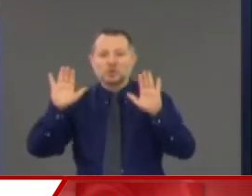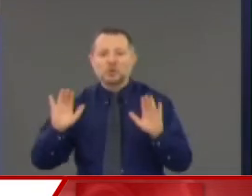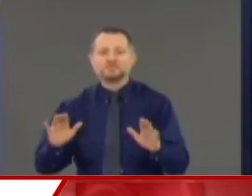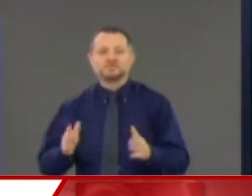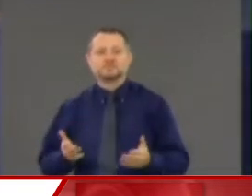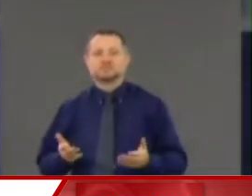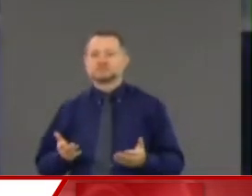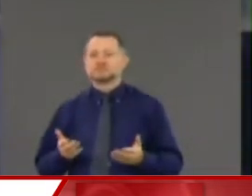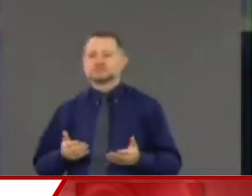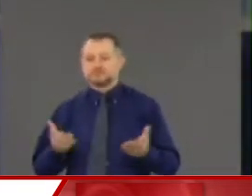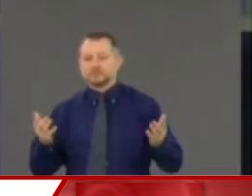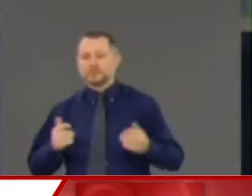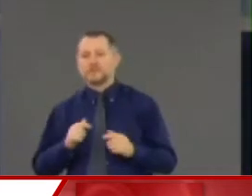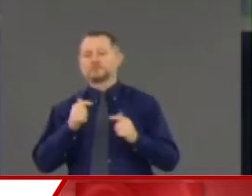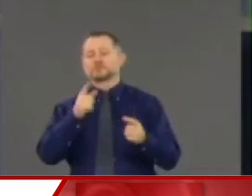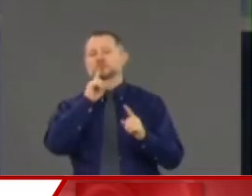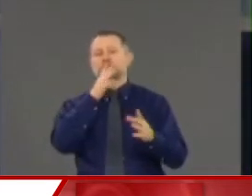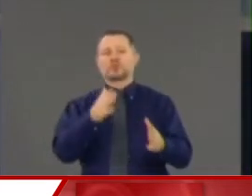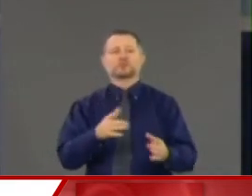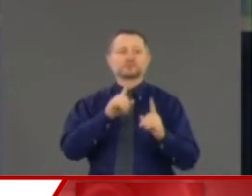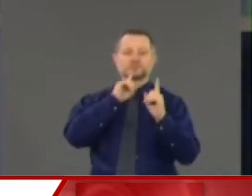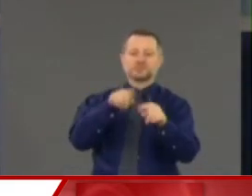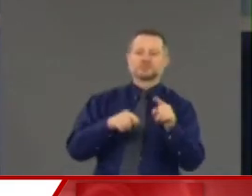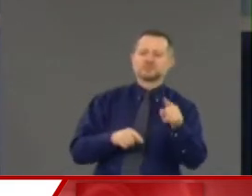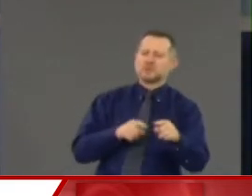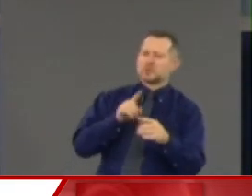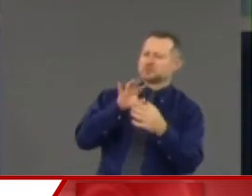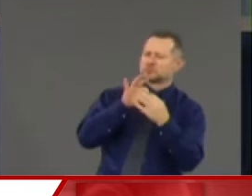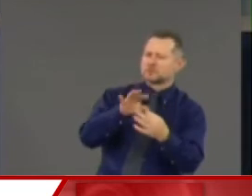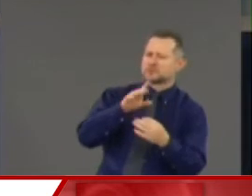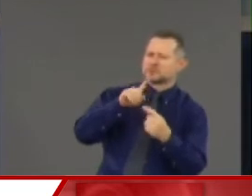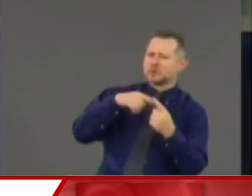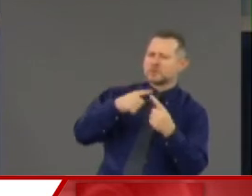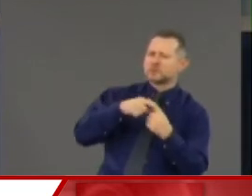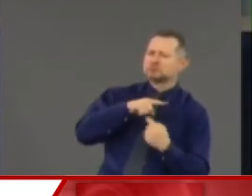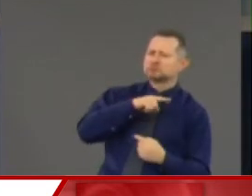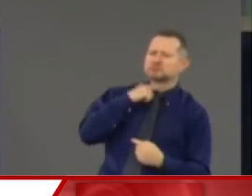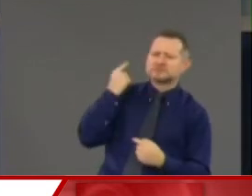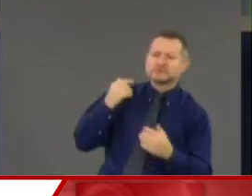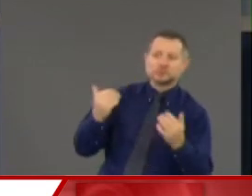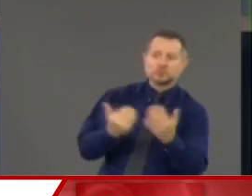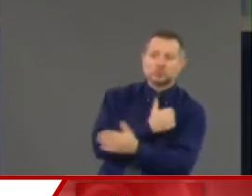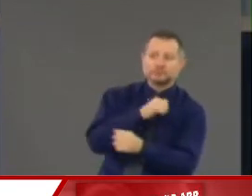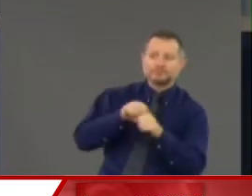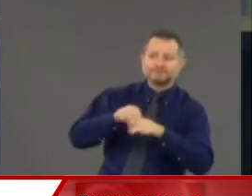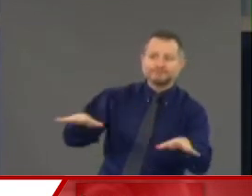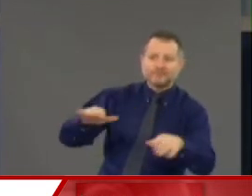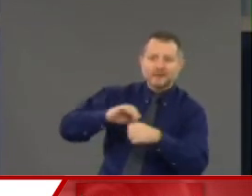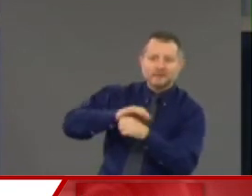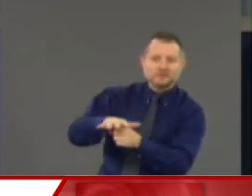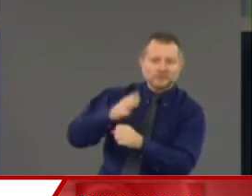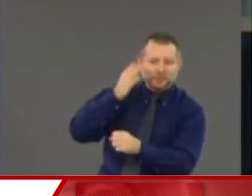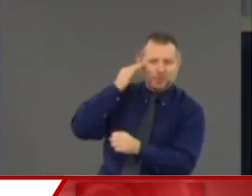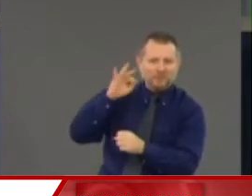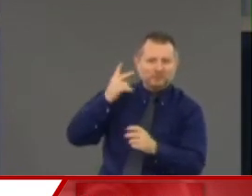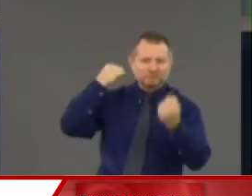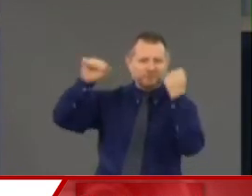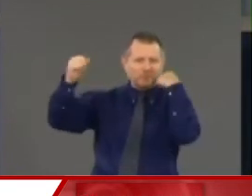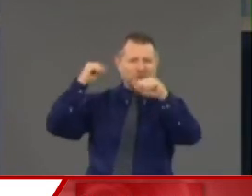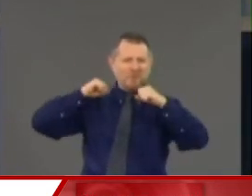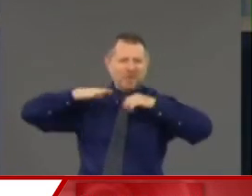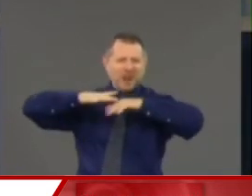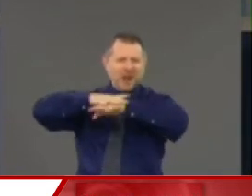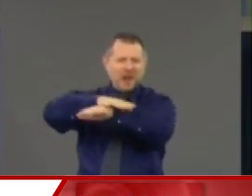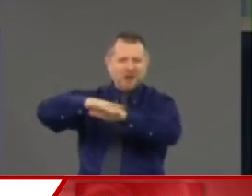Mr. Siff. question about the risk of new COVID cases as a result of these gatherings, and maybe we can get Dr. Zucker